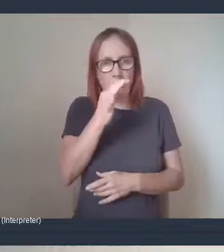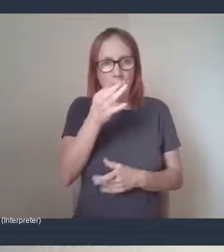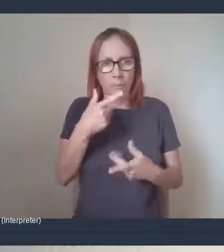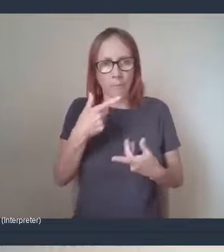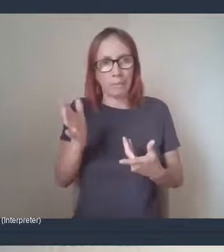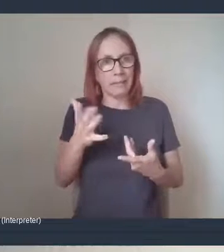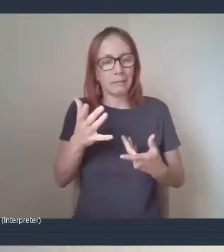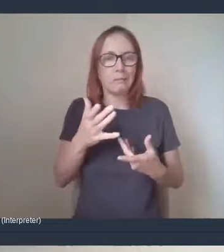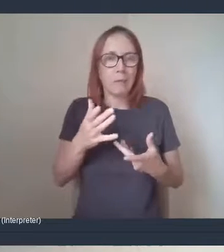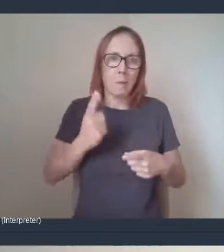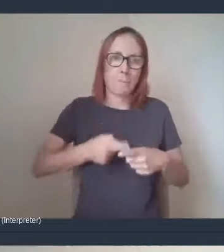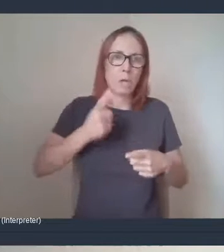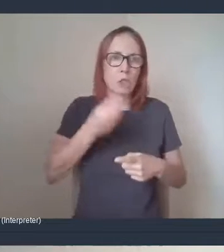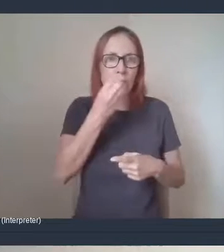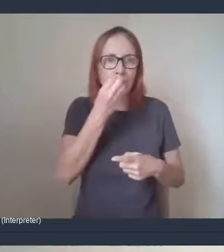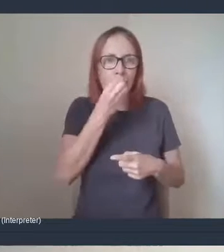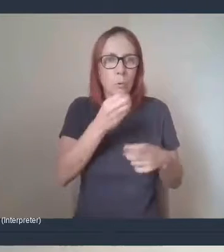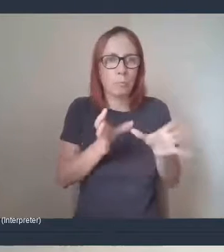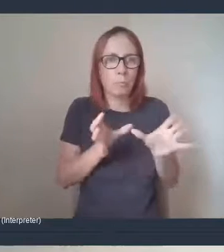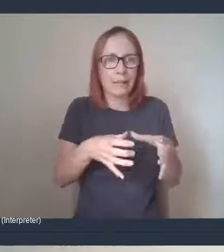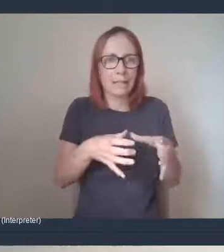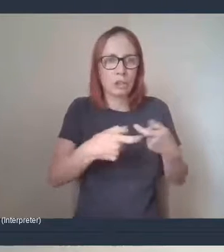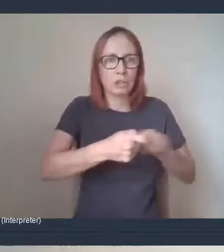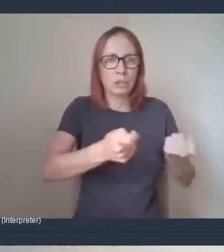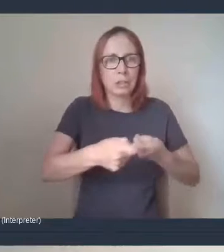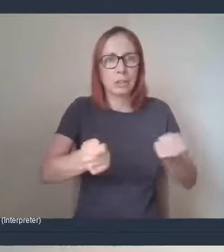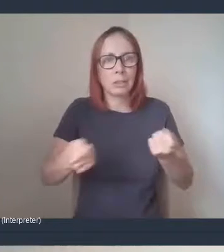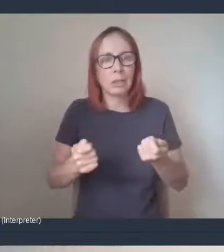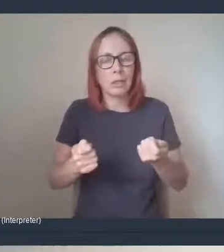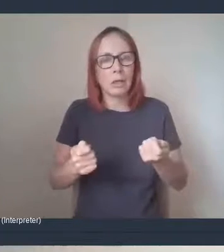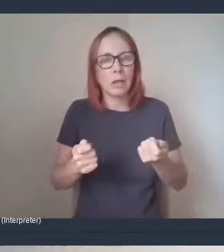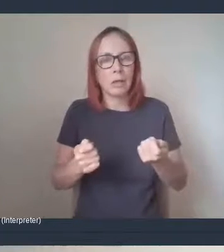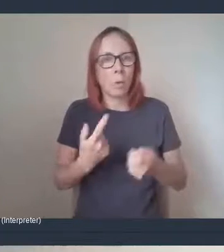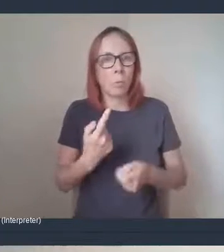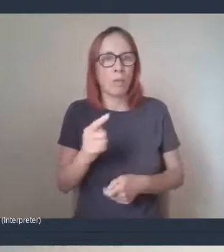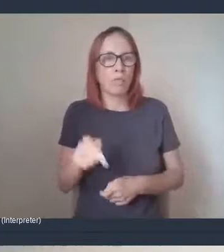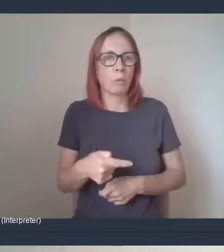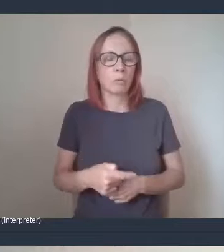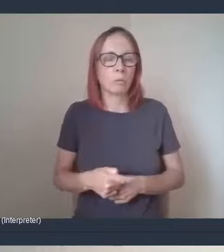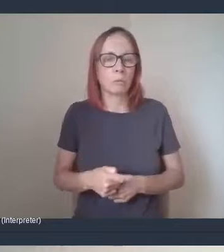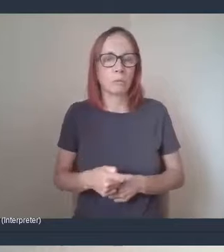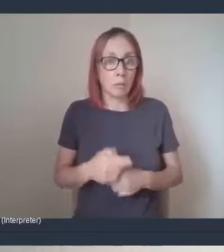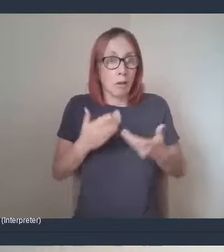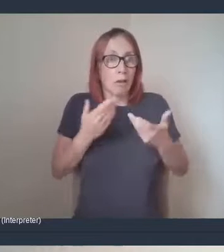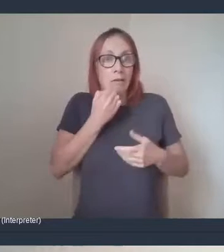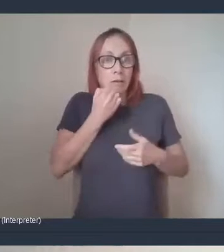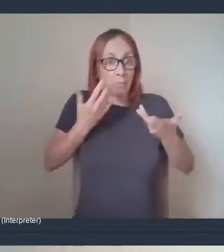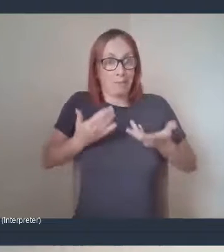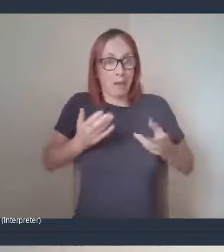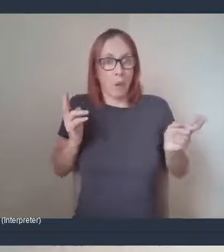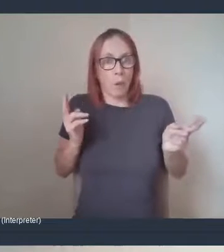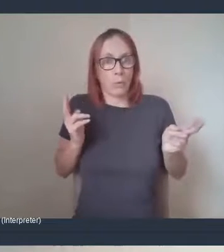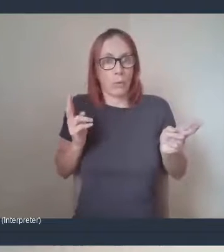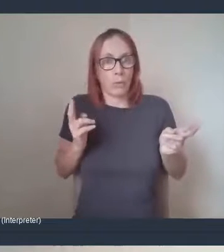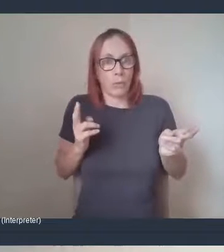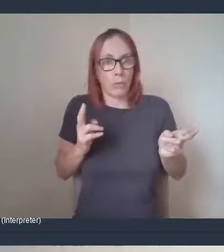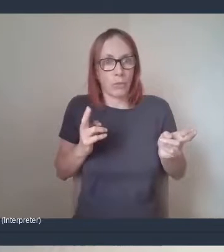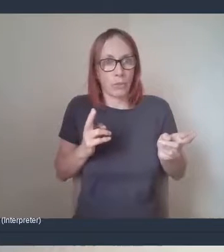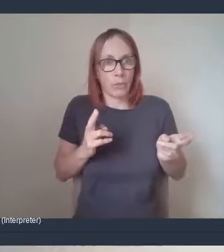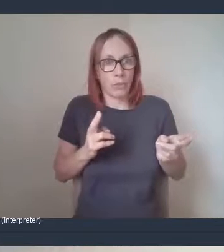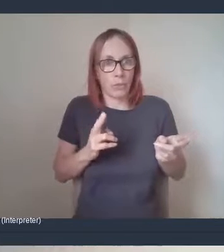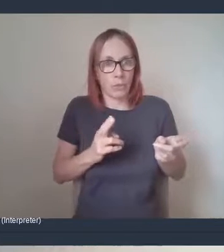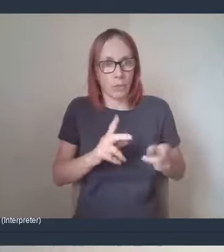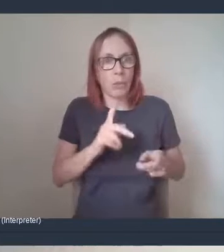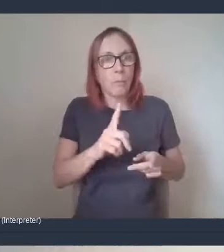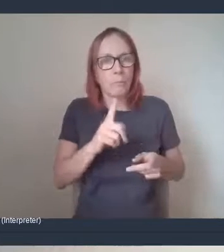food packages and to our visitors and the numbers slowly dropping just now but we're pretty confident that the numbers are going